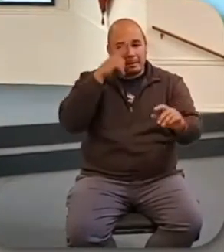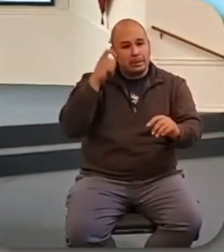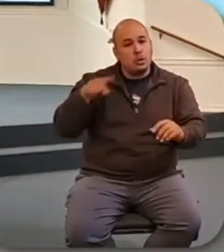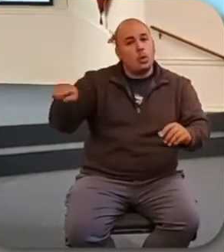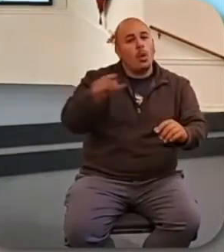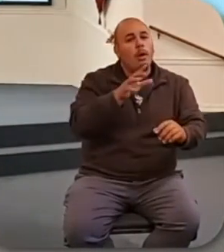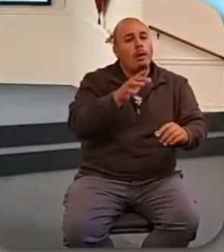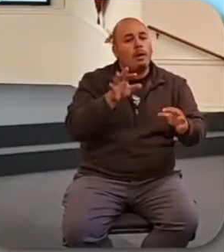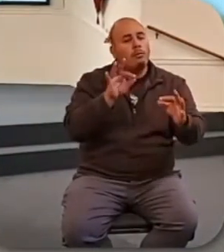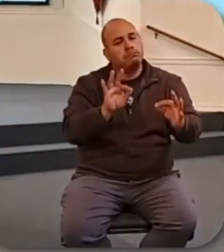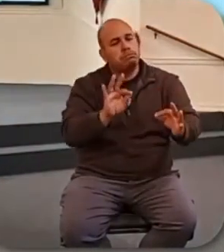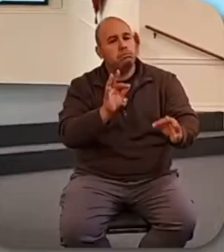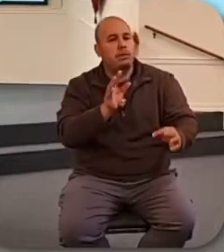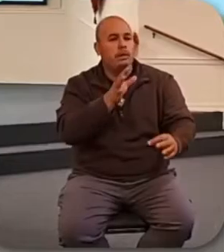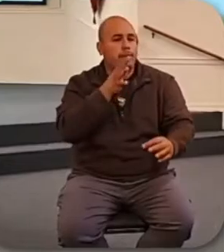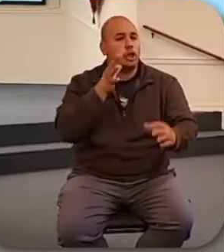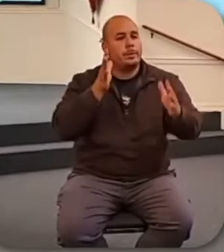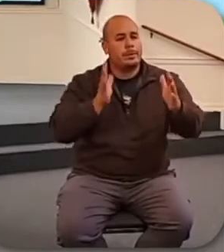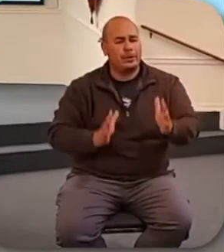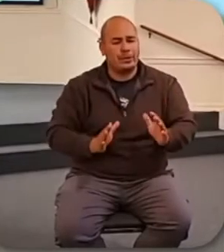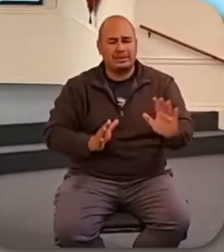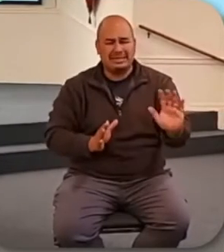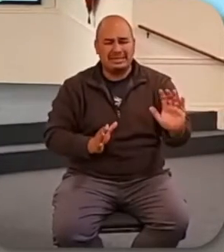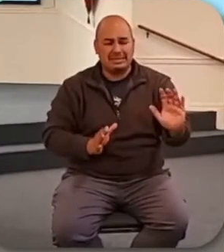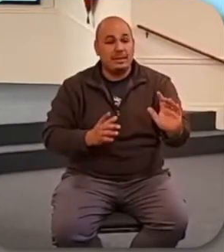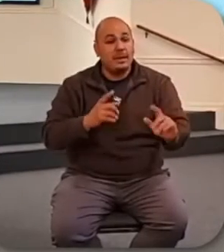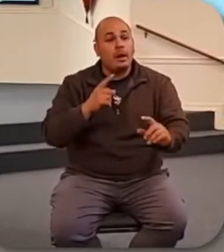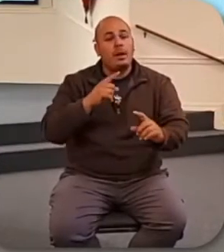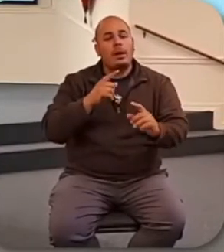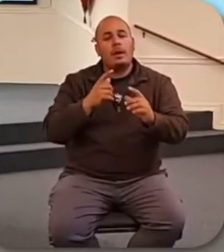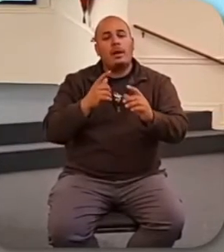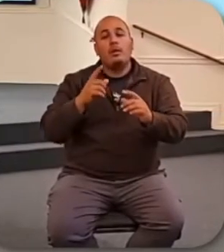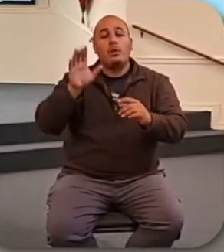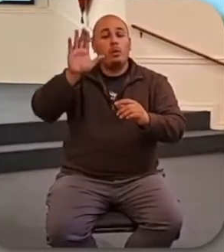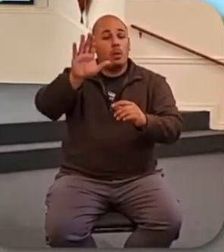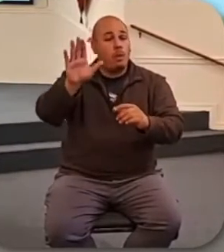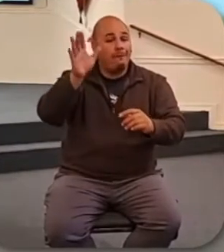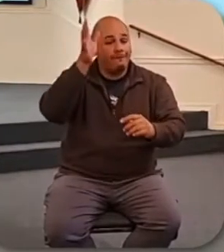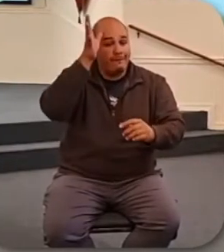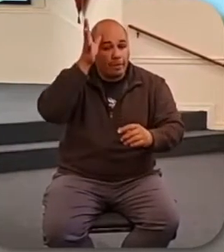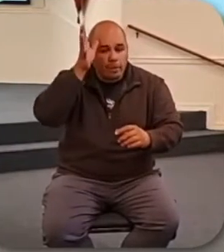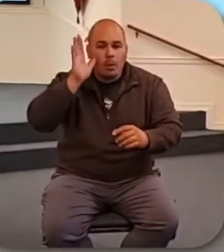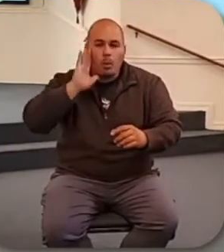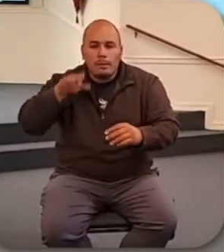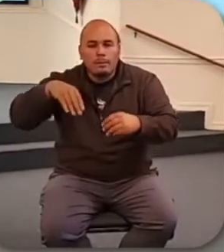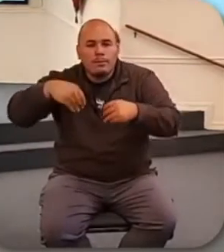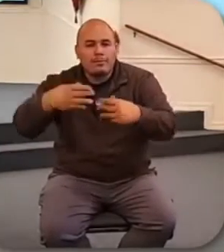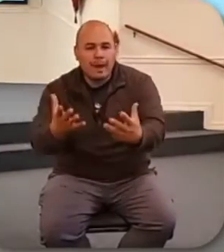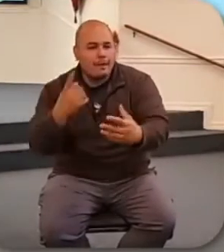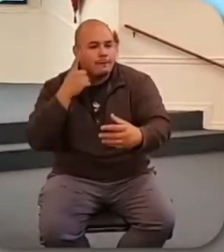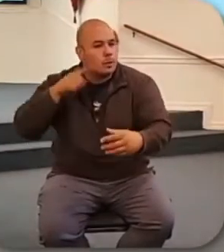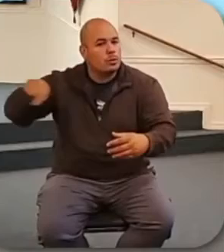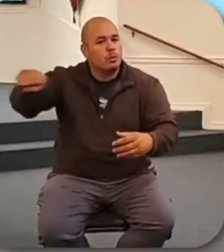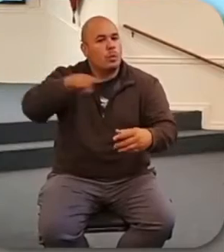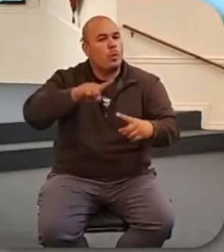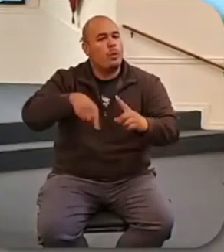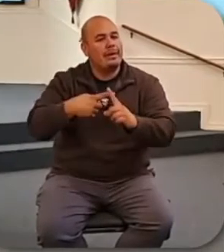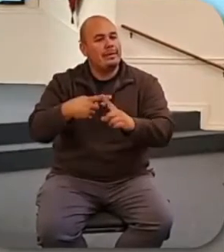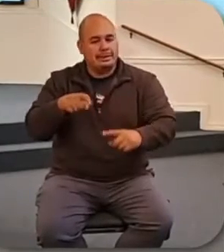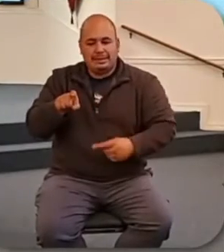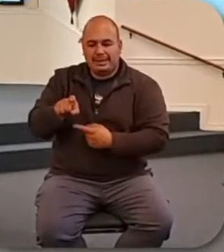but because your Father will provide for you when you need, as you run after his kingdom.